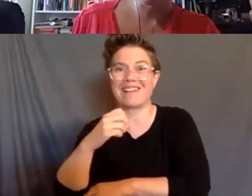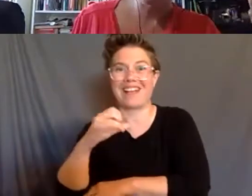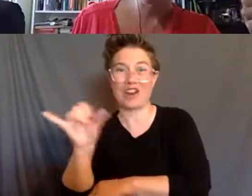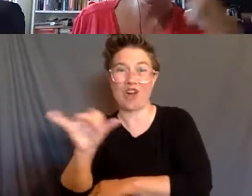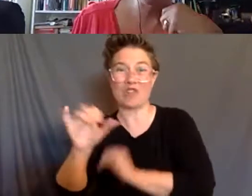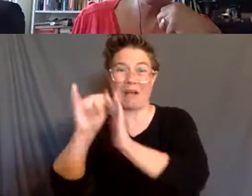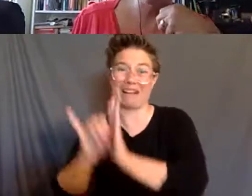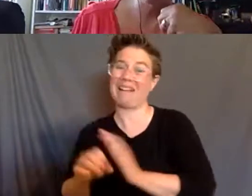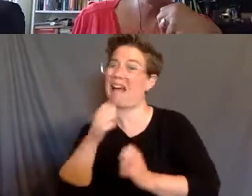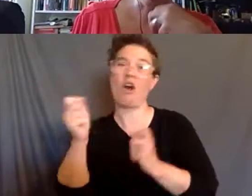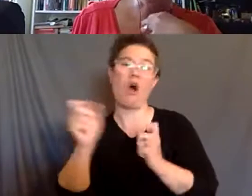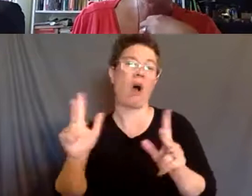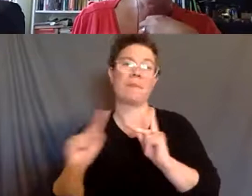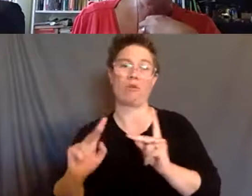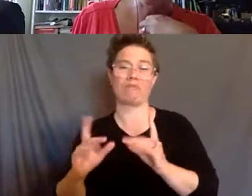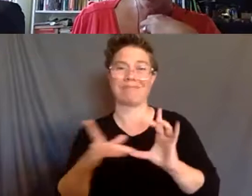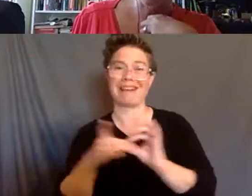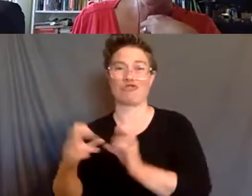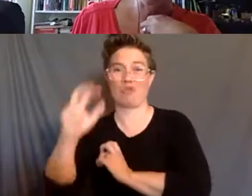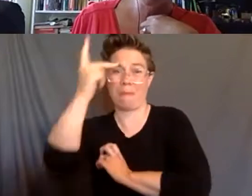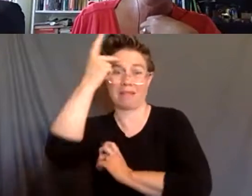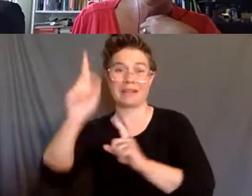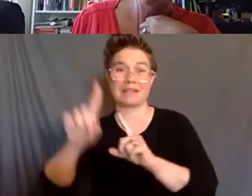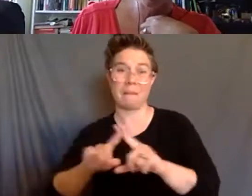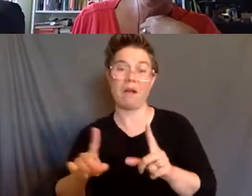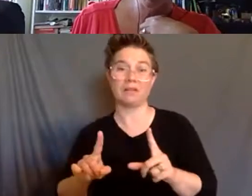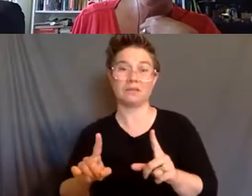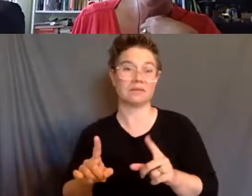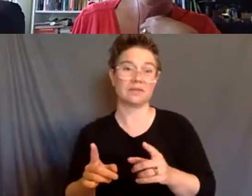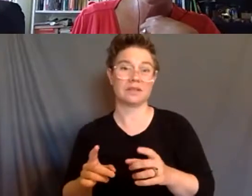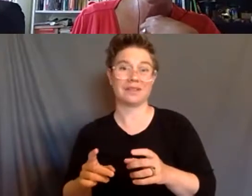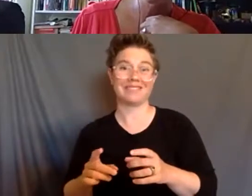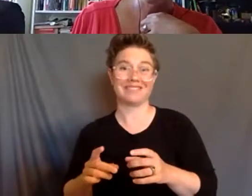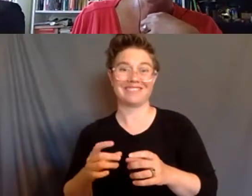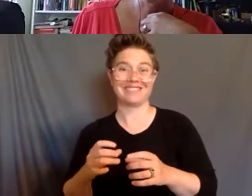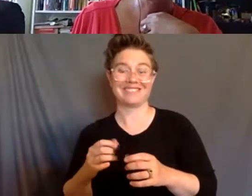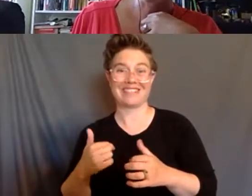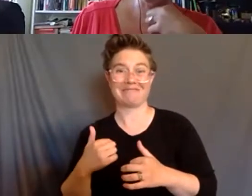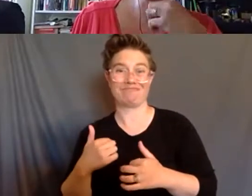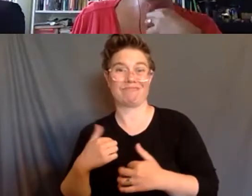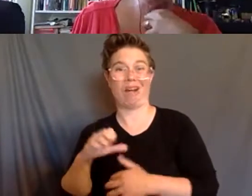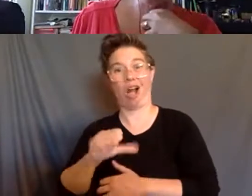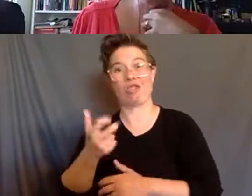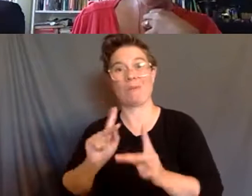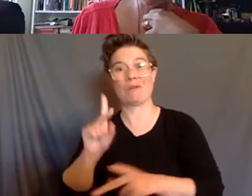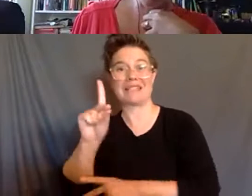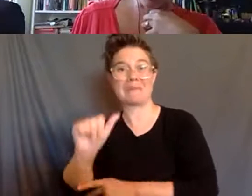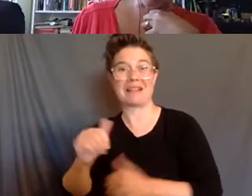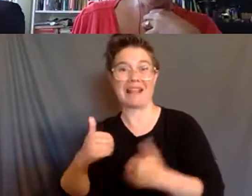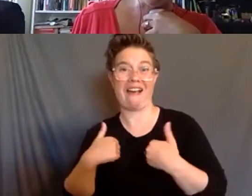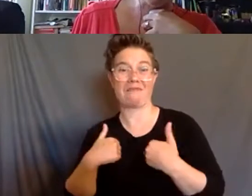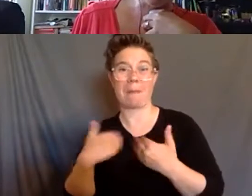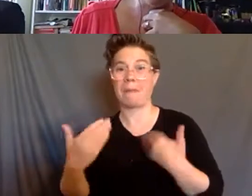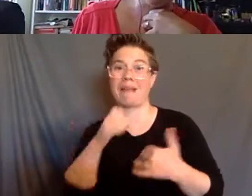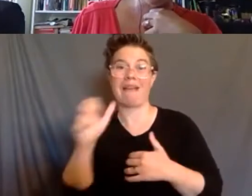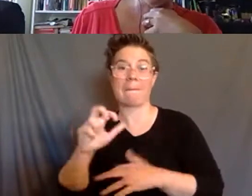politicized, including us. A lot of us disabled people have not been politicized. And so I hope that we learn also our